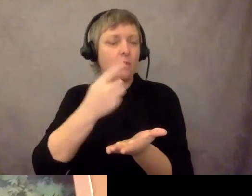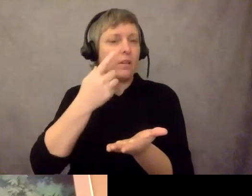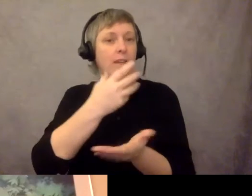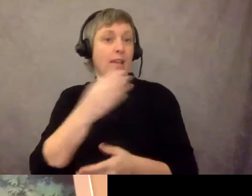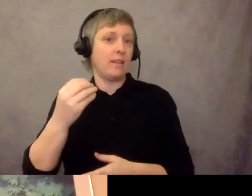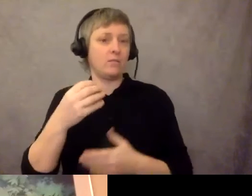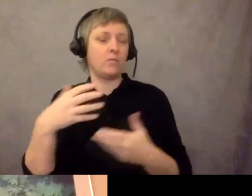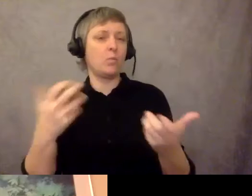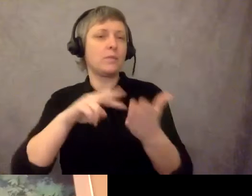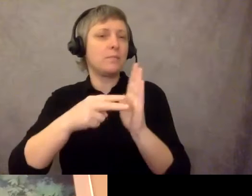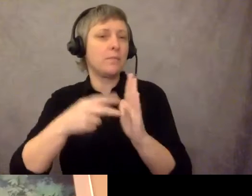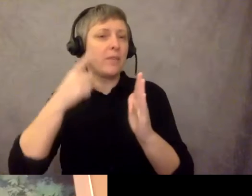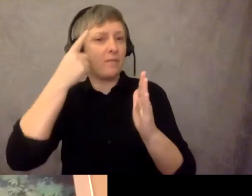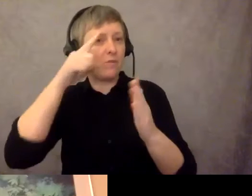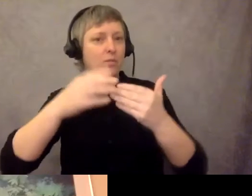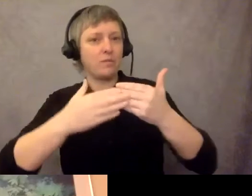this means for us.